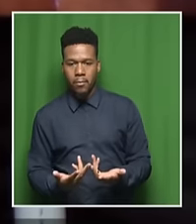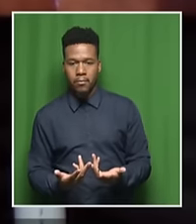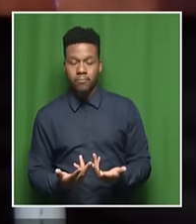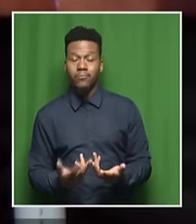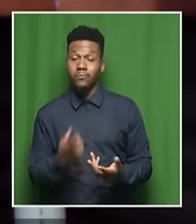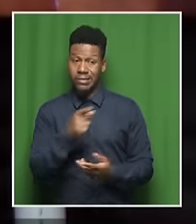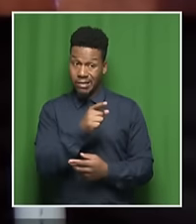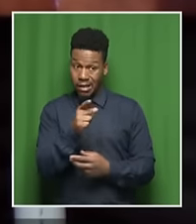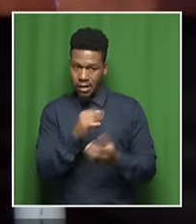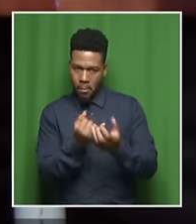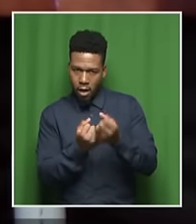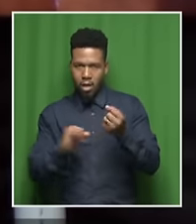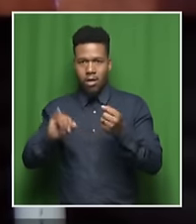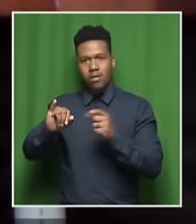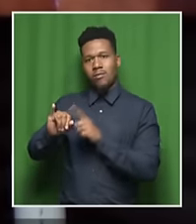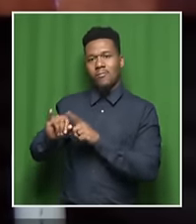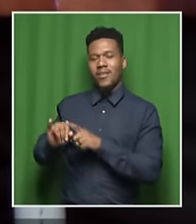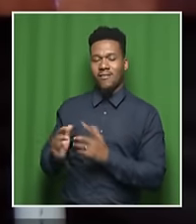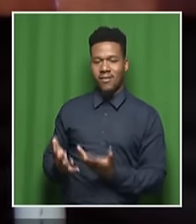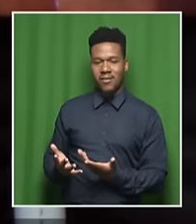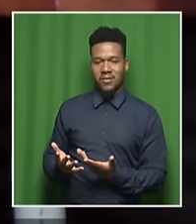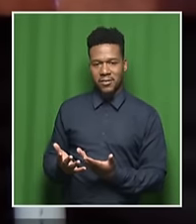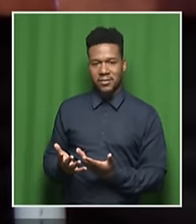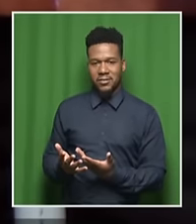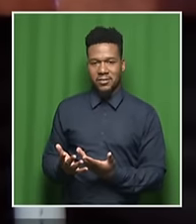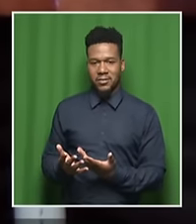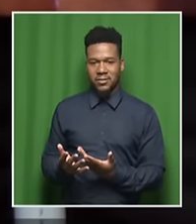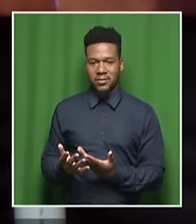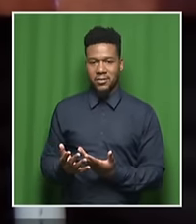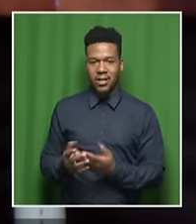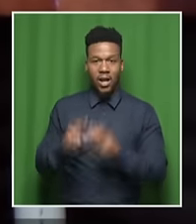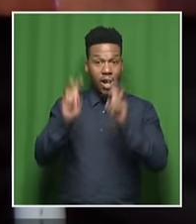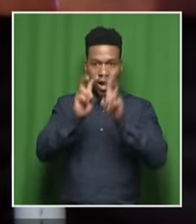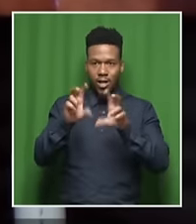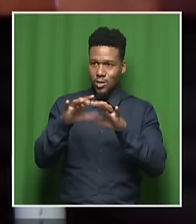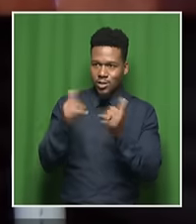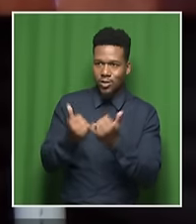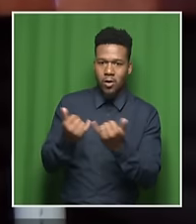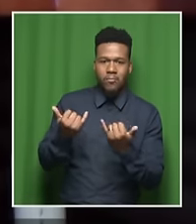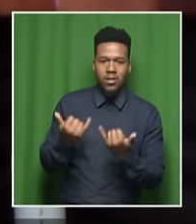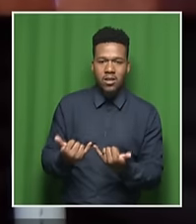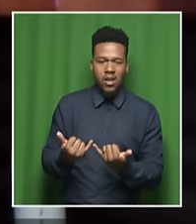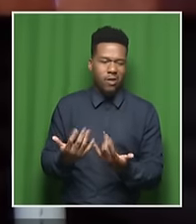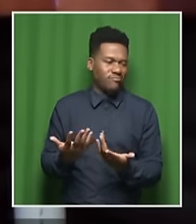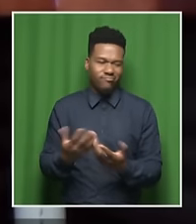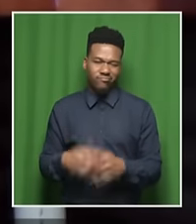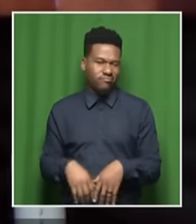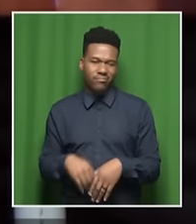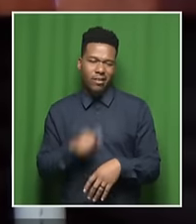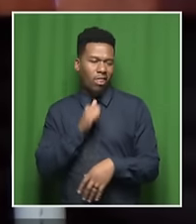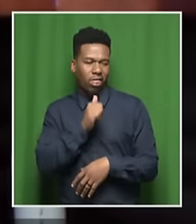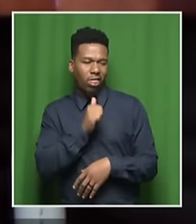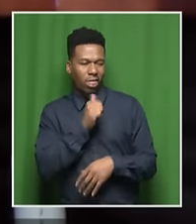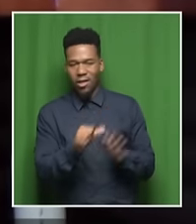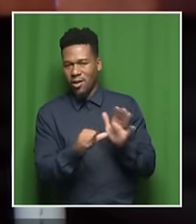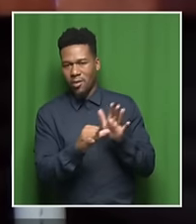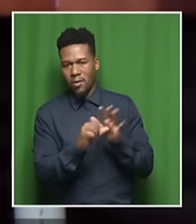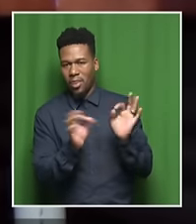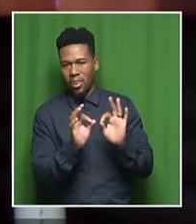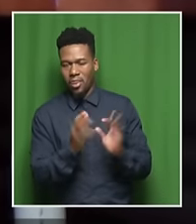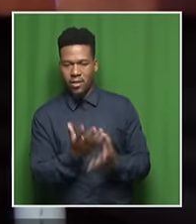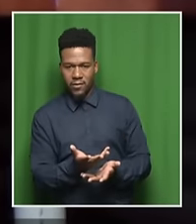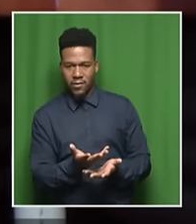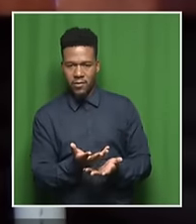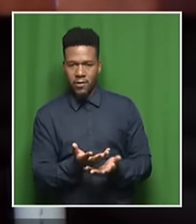supplied resource, and Eskom essentially became irrelevant over time. Not totally irrelevant,